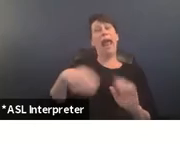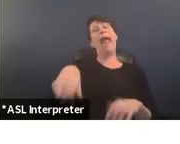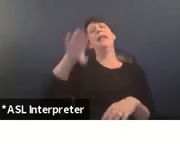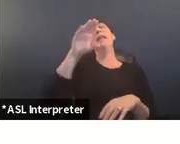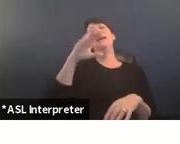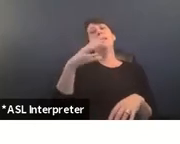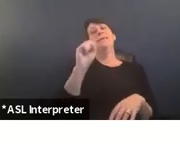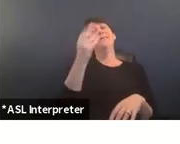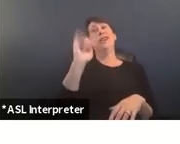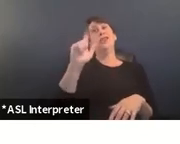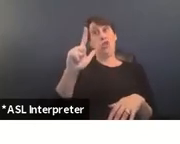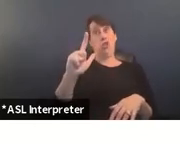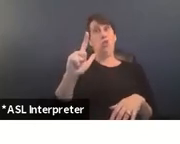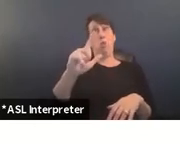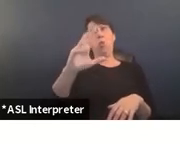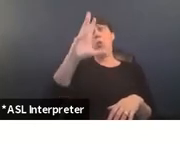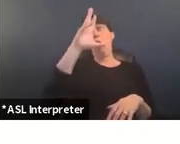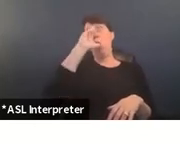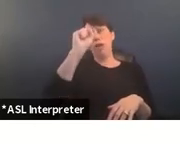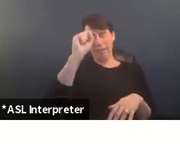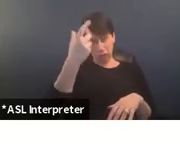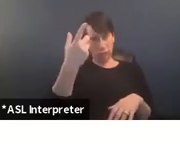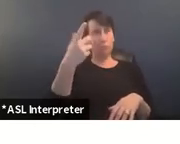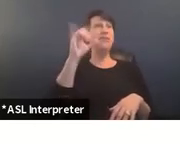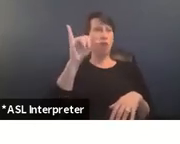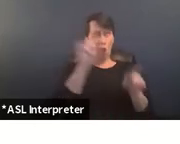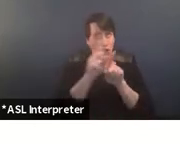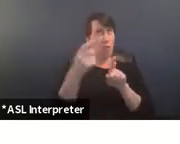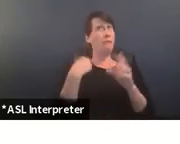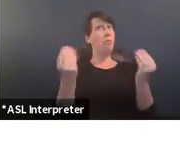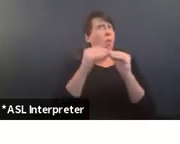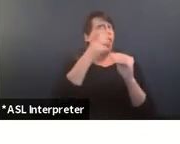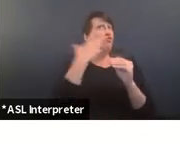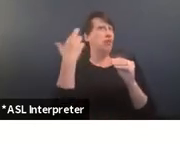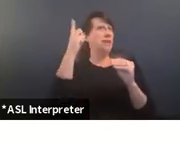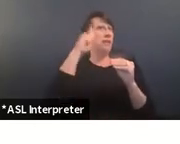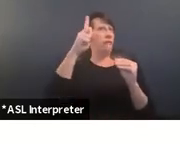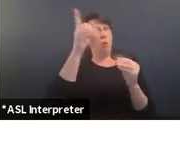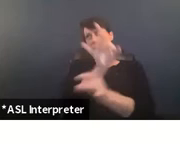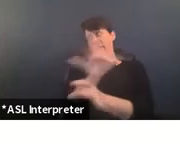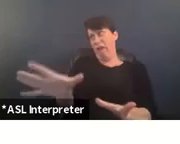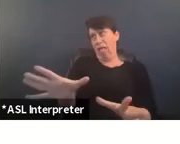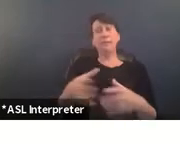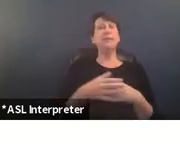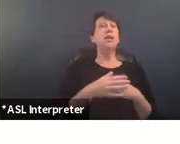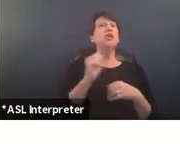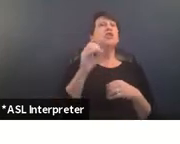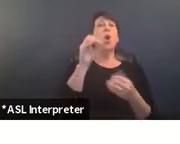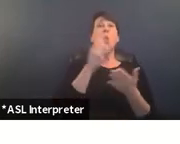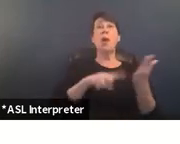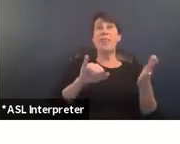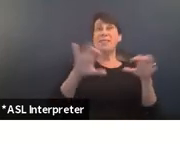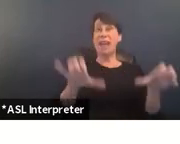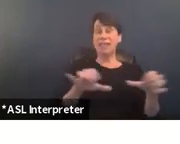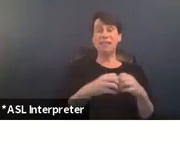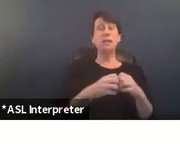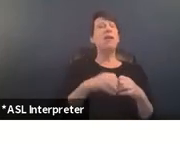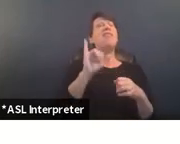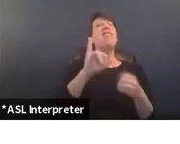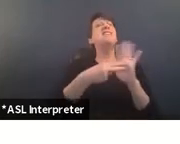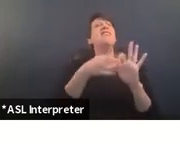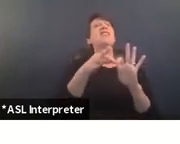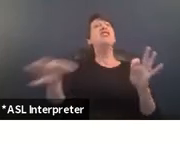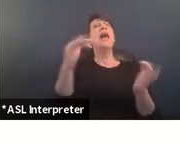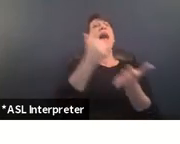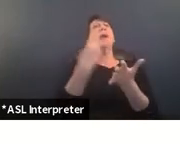who are also at heightened risk of patriarchal violence and so um part of what this does is this this definition helps us really put